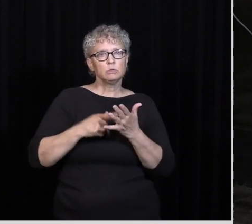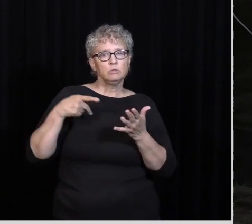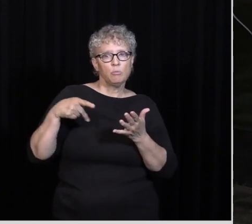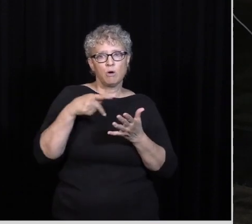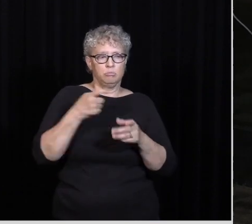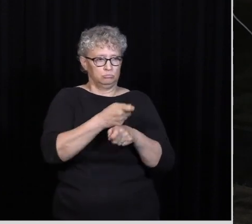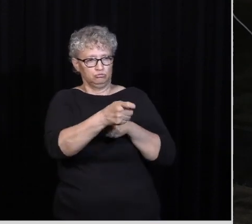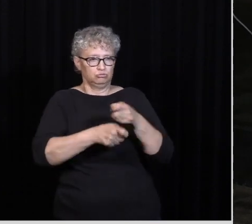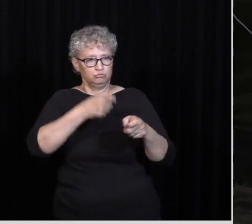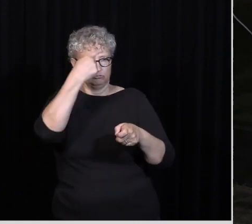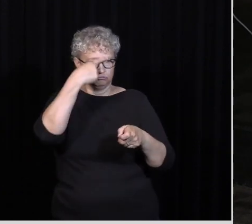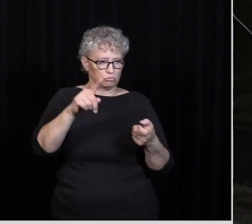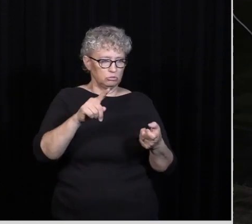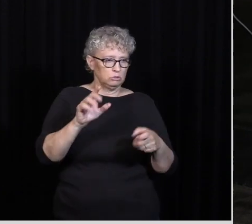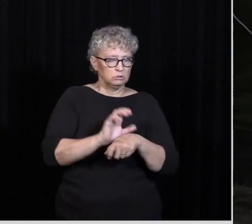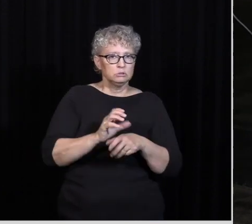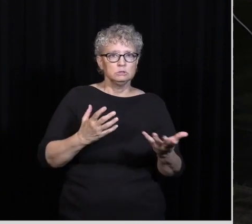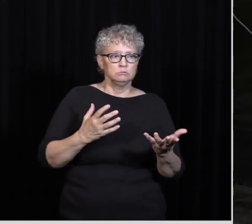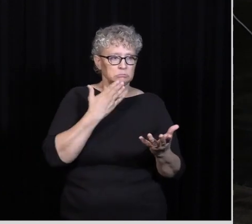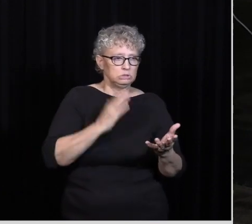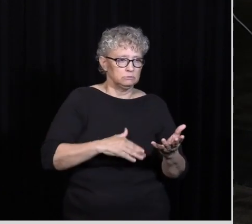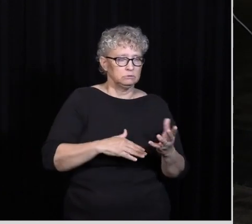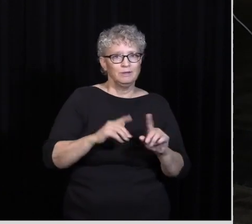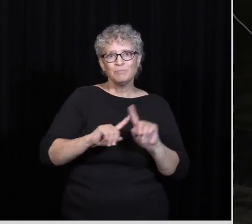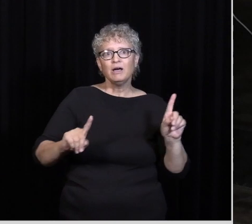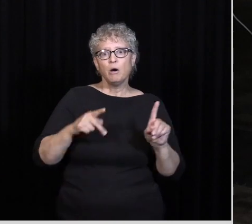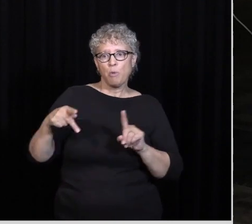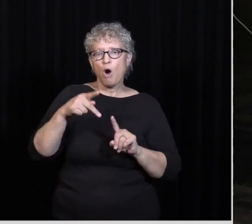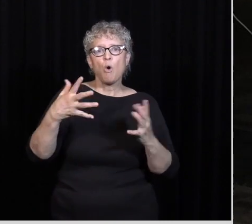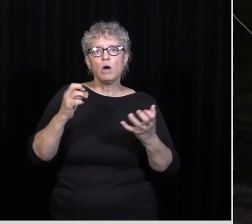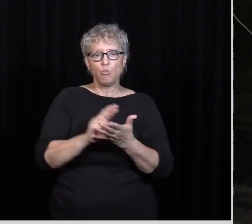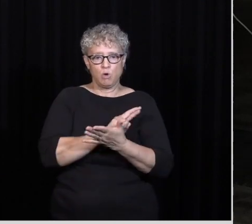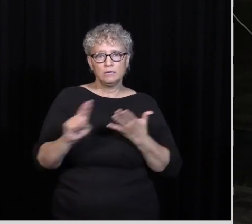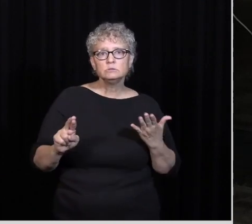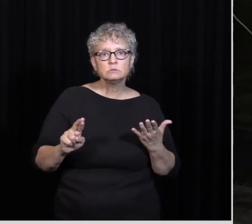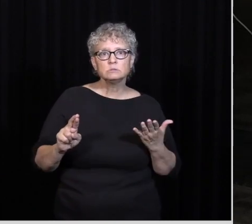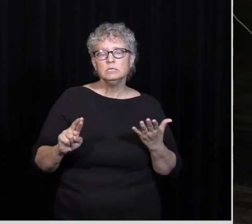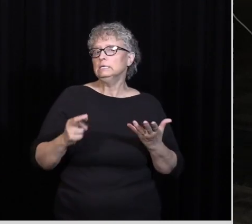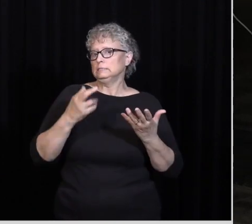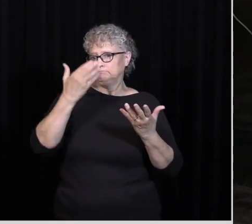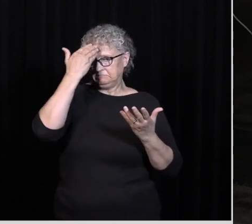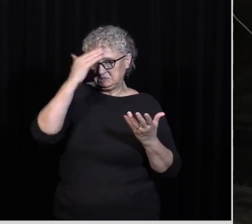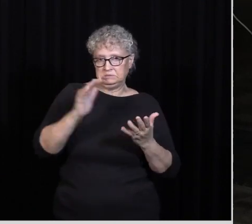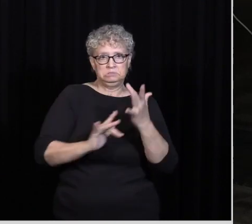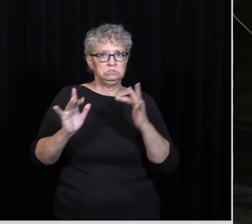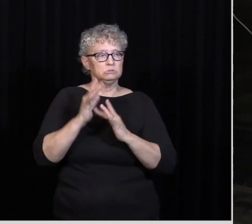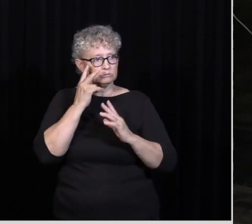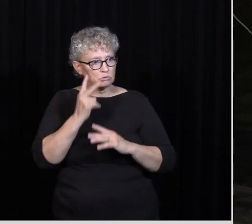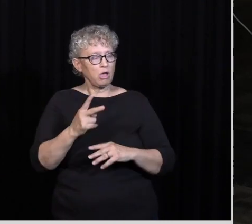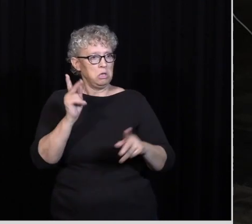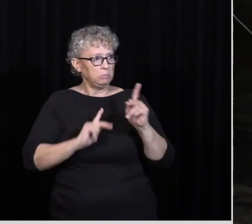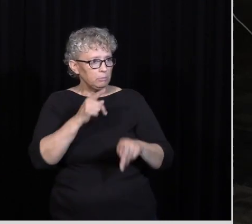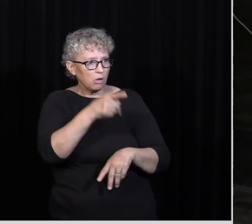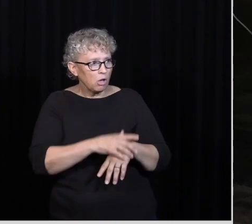the church It was just evil Paul did that Out of a sense Of righteousness Right Paul didn't know Jesus And he saw people He believed Were